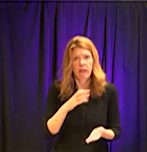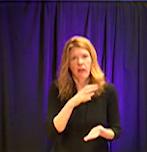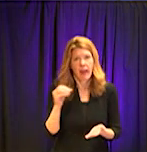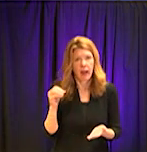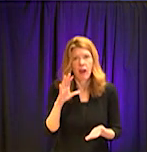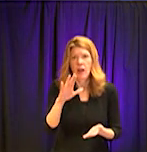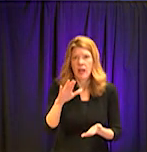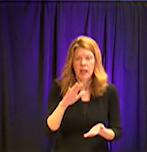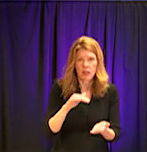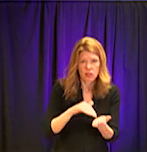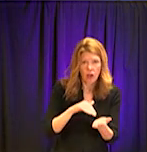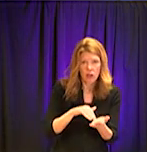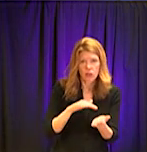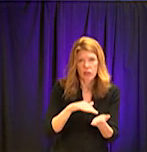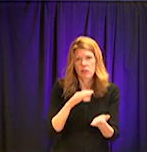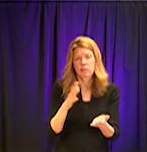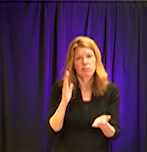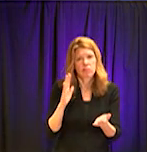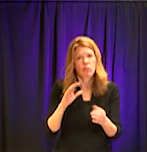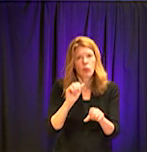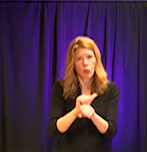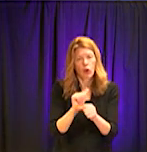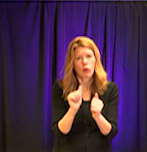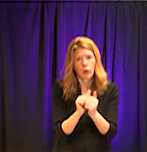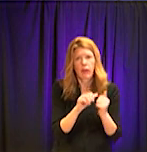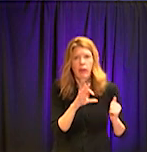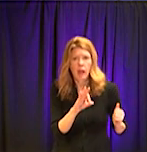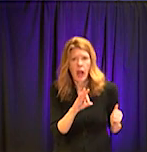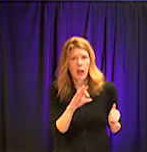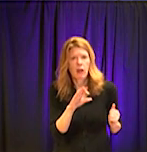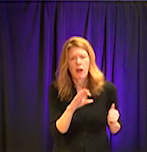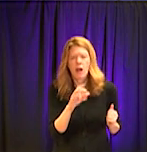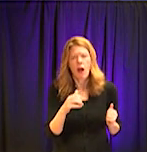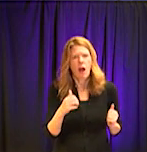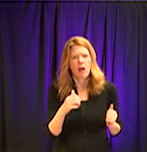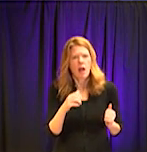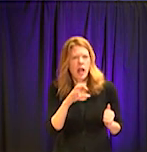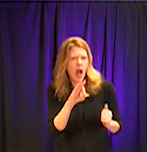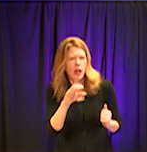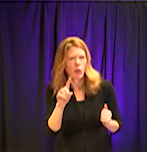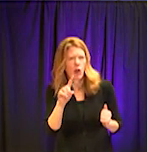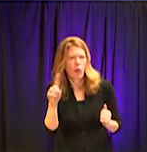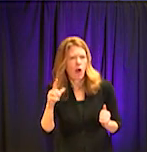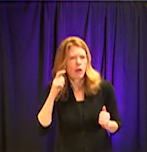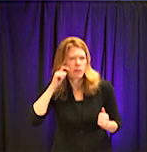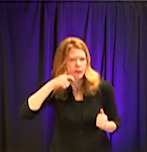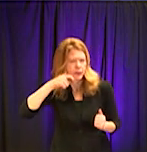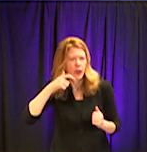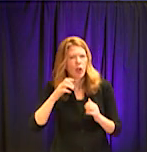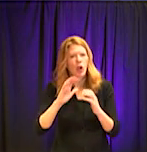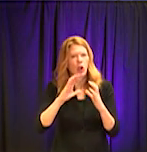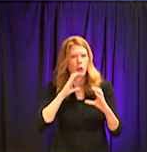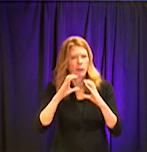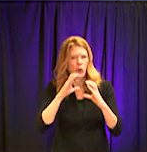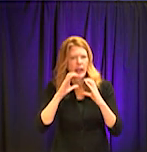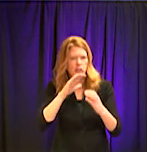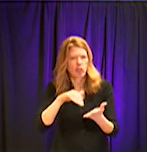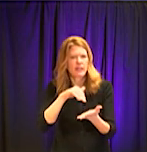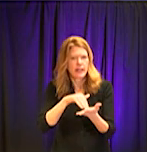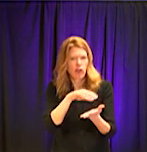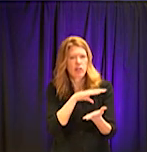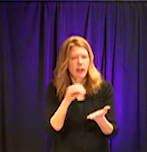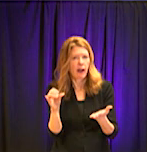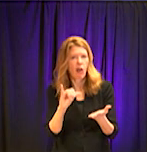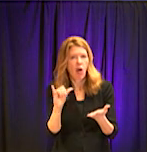for 911 communication centers, first responders, and air and ground ambulance services